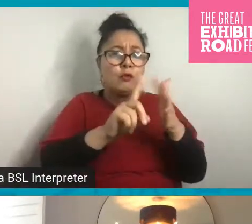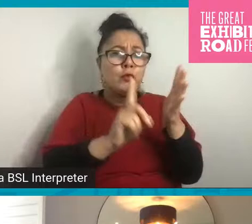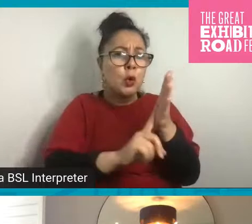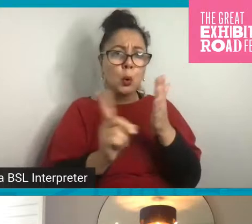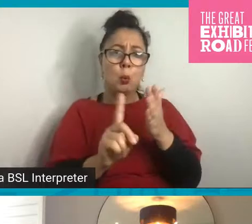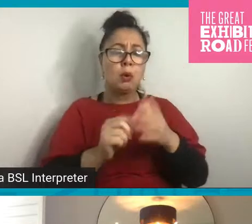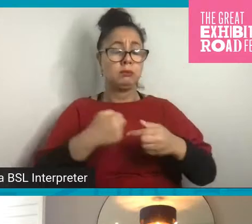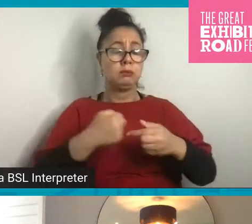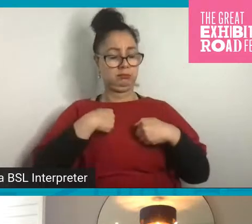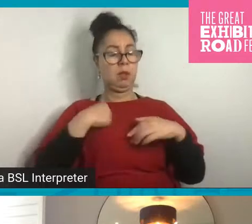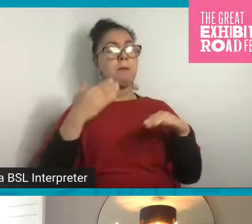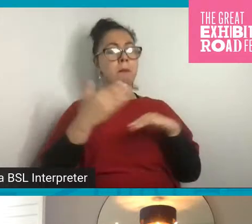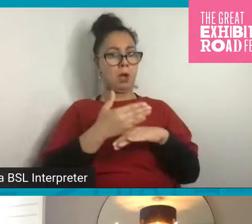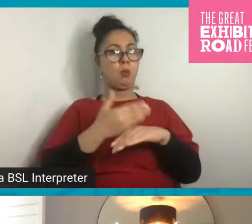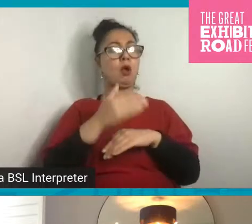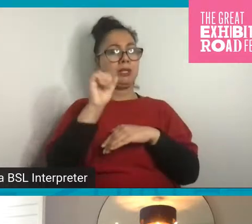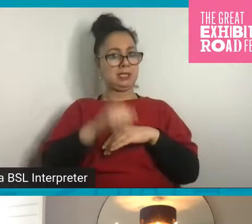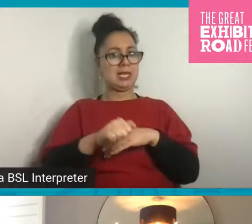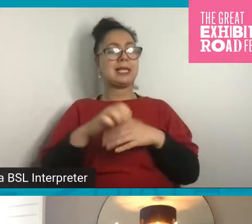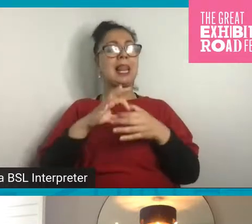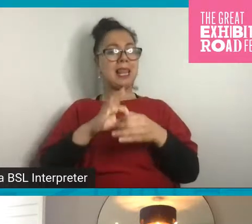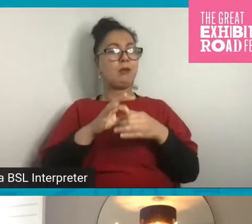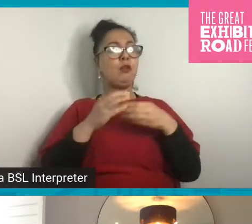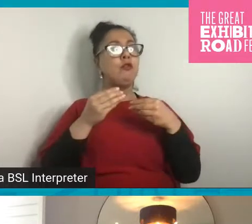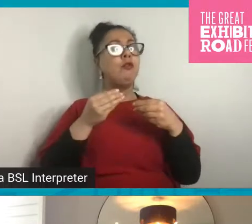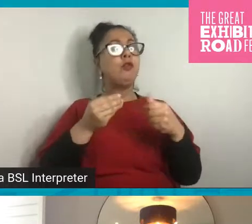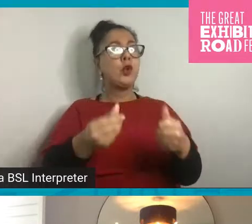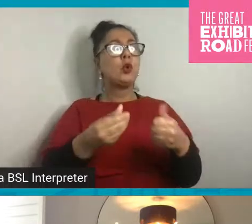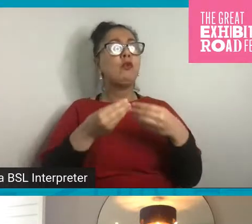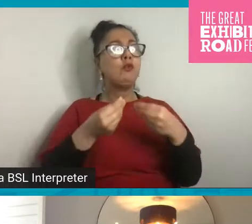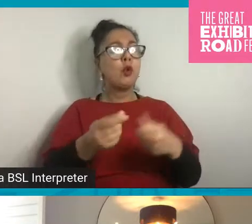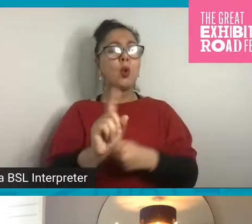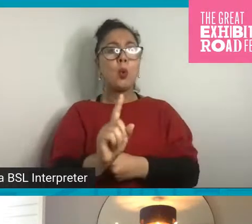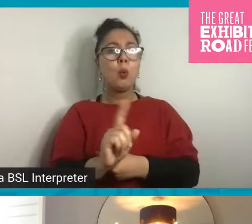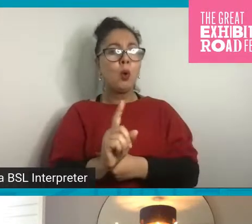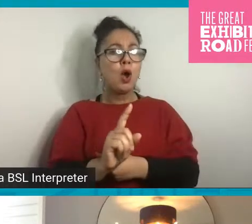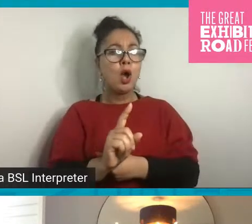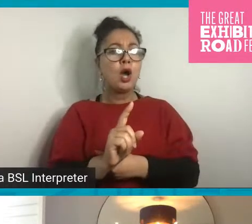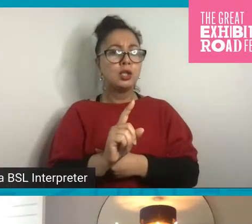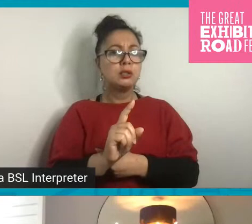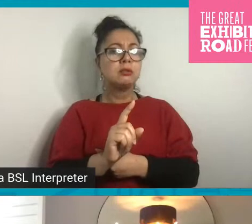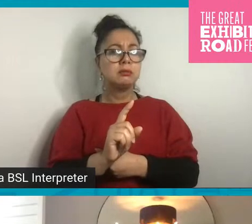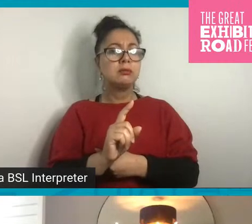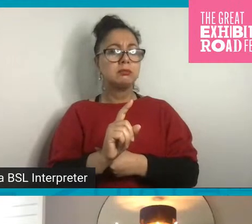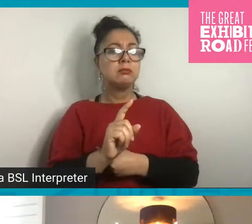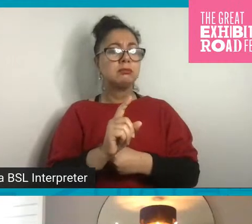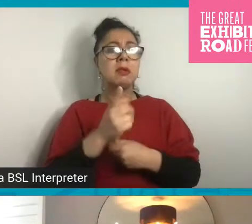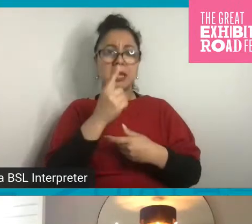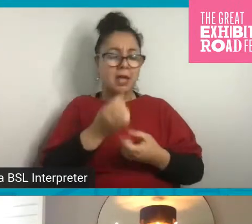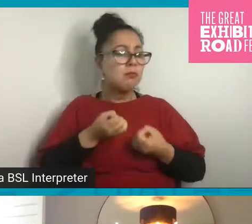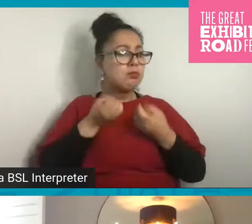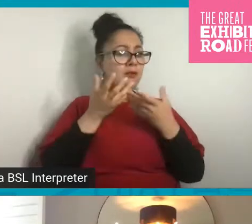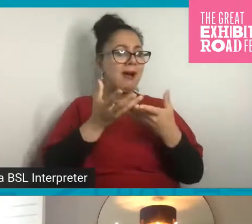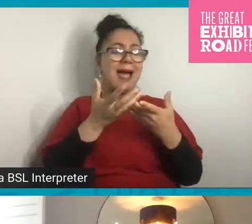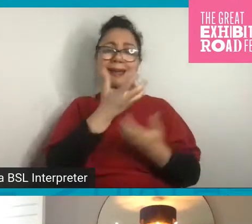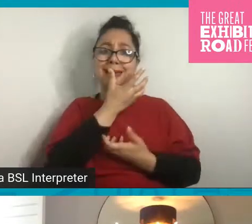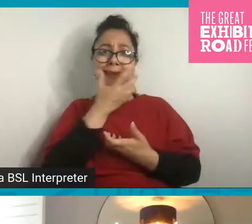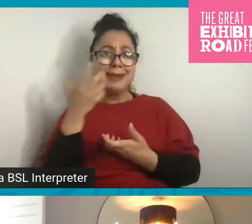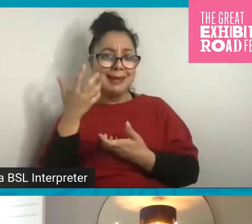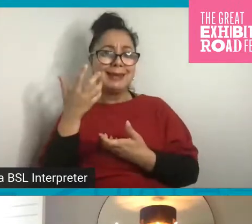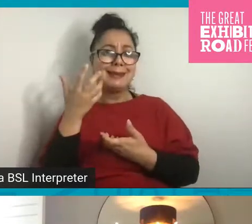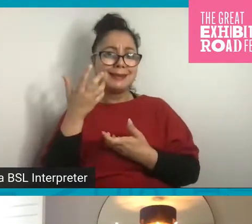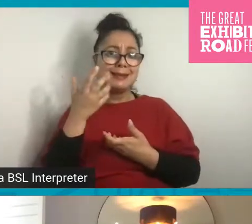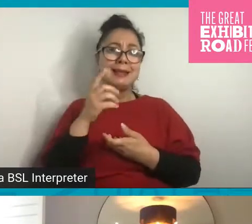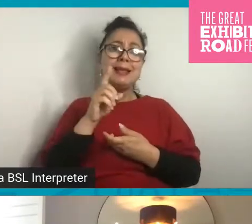and related to your question. A fuel is a substance that is used to provide heat or power. And